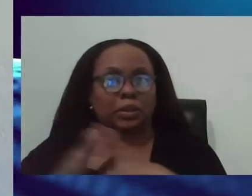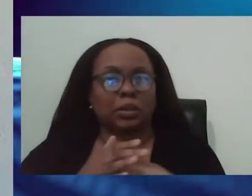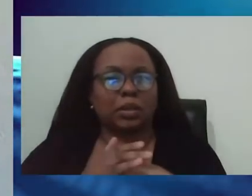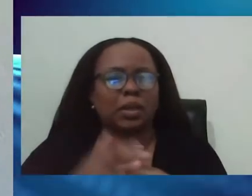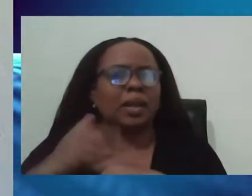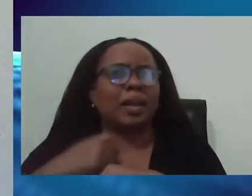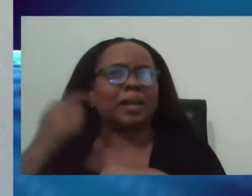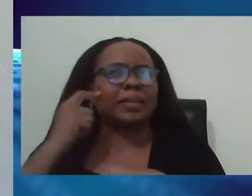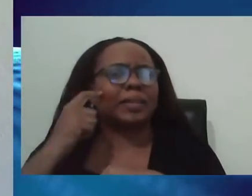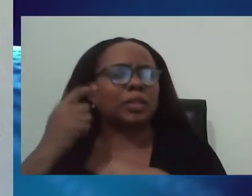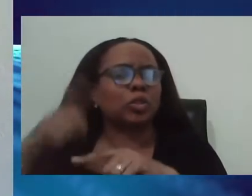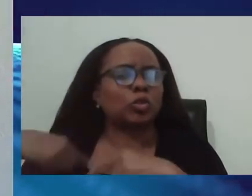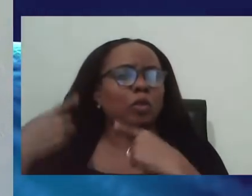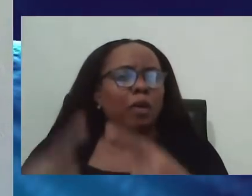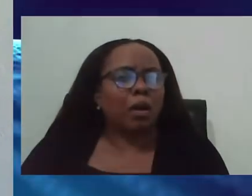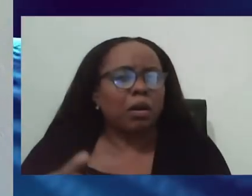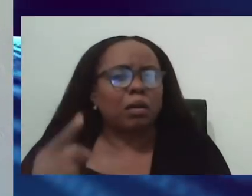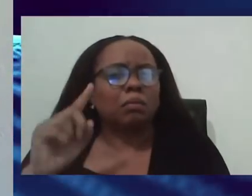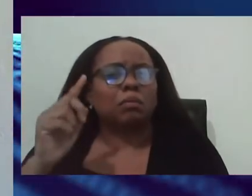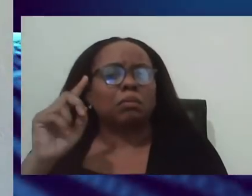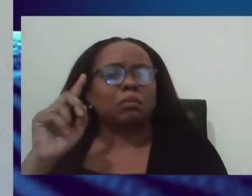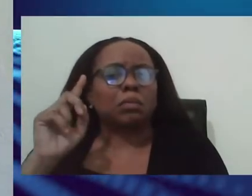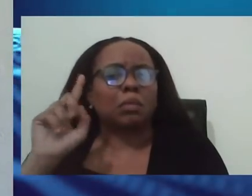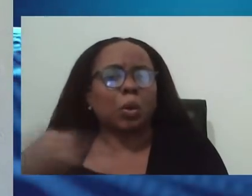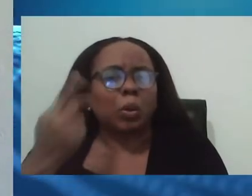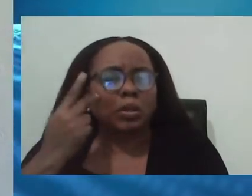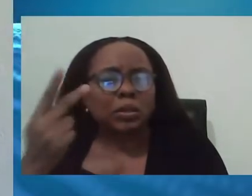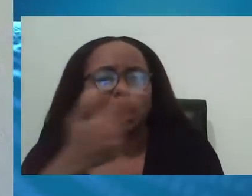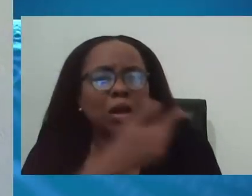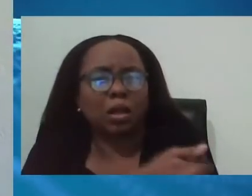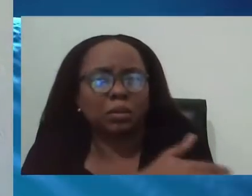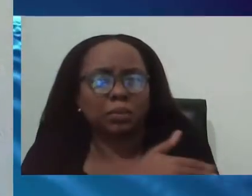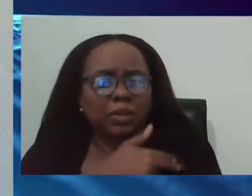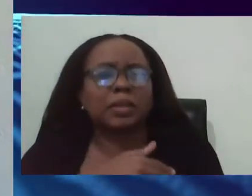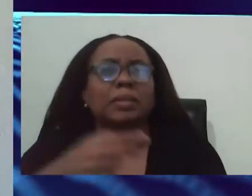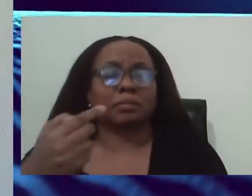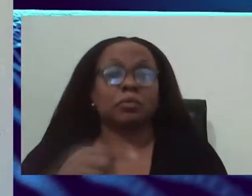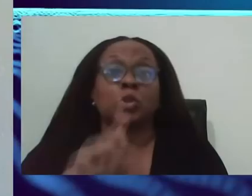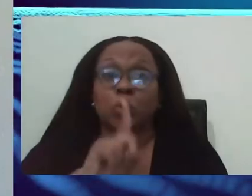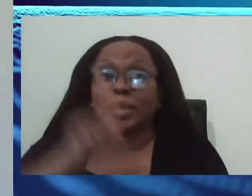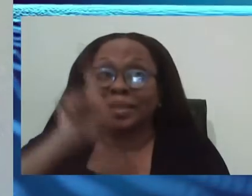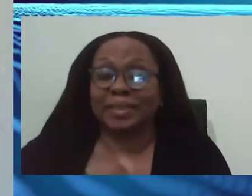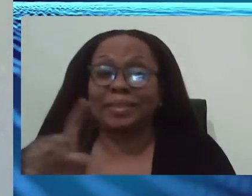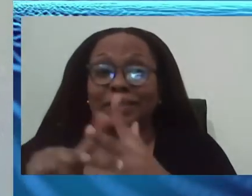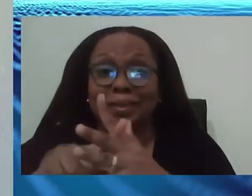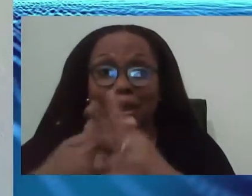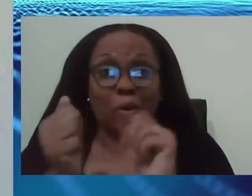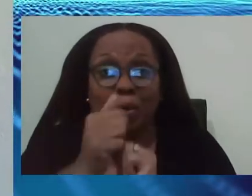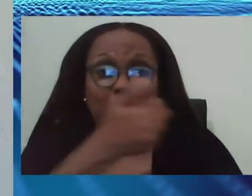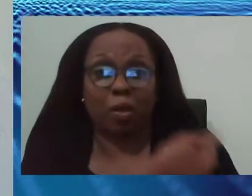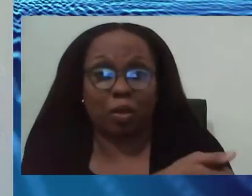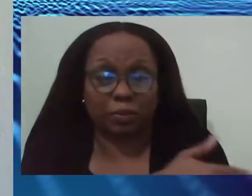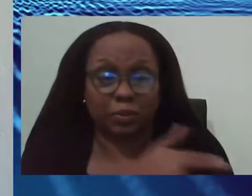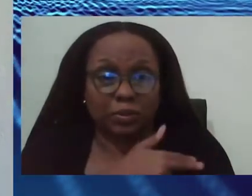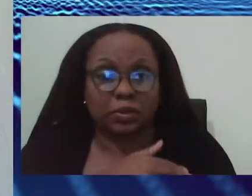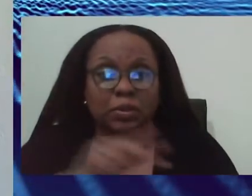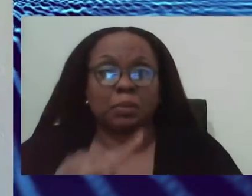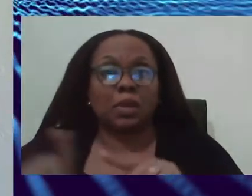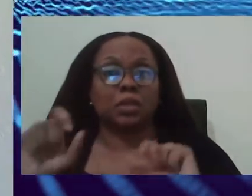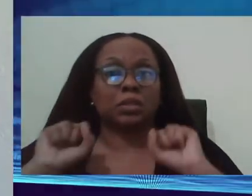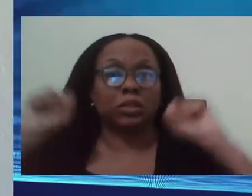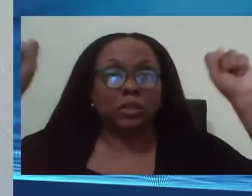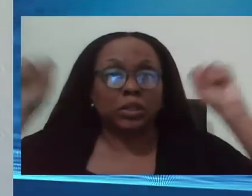places, which is fine. I think we absolutely need to start there. But I would even extend the safe zones, like I said, to gyms,